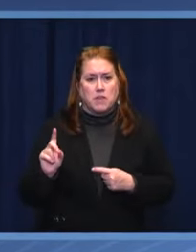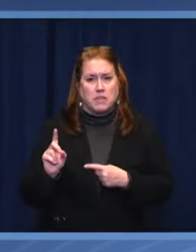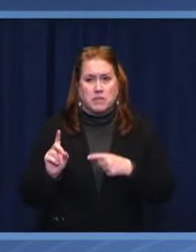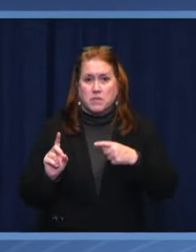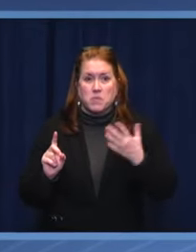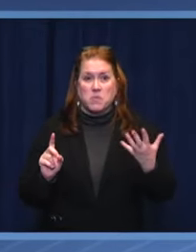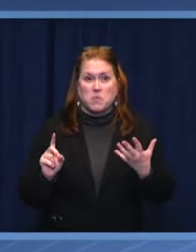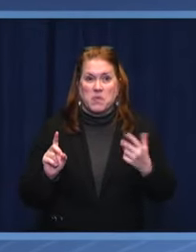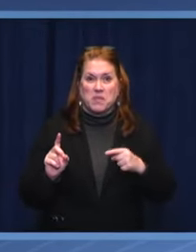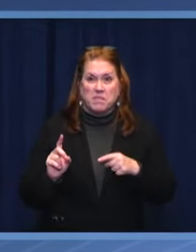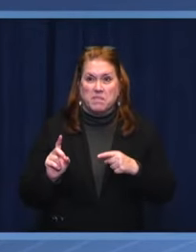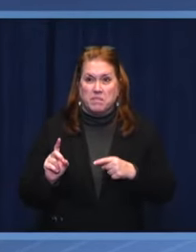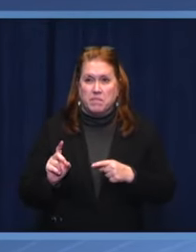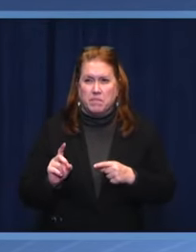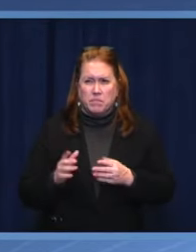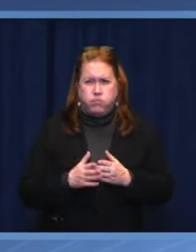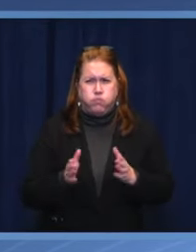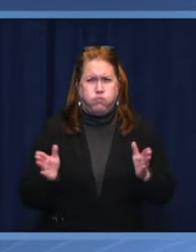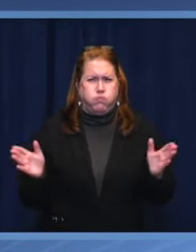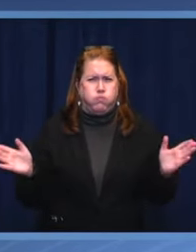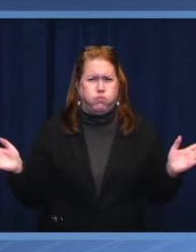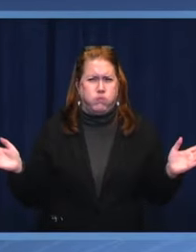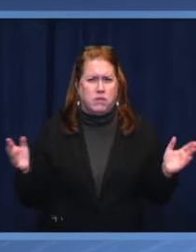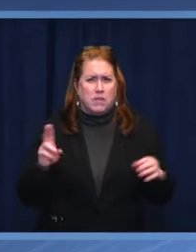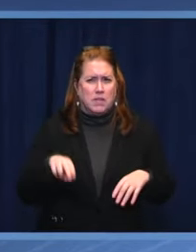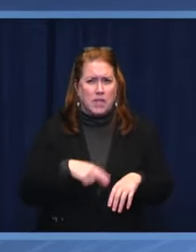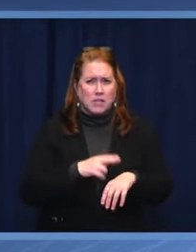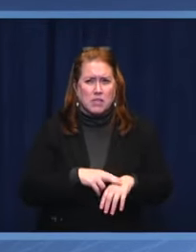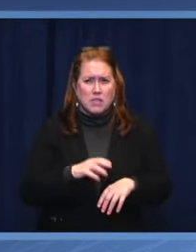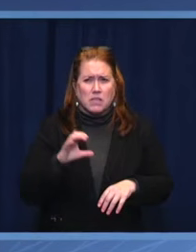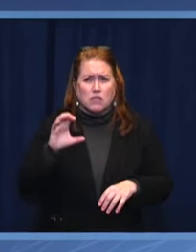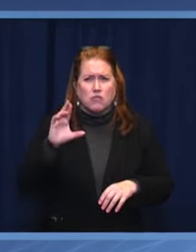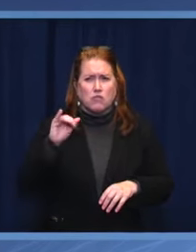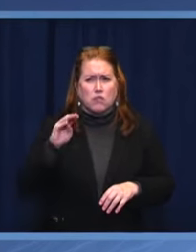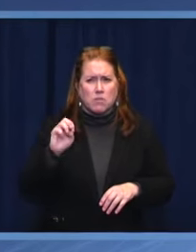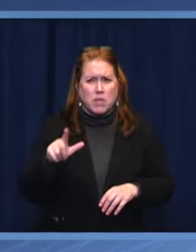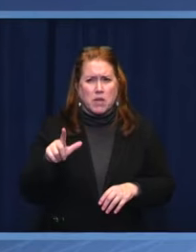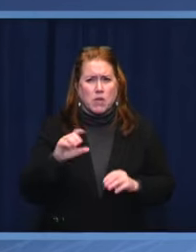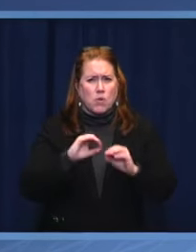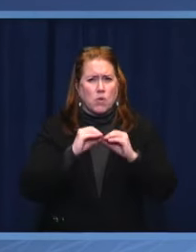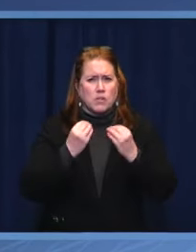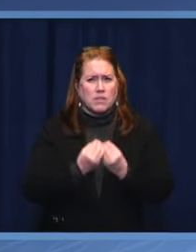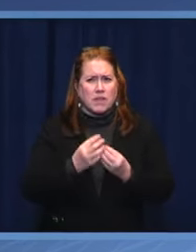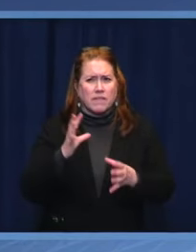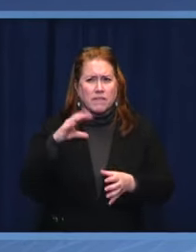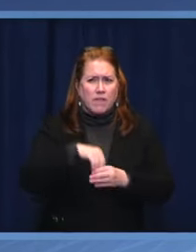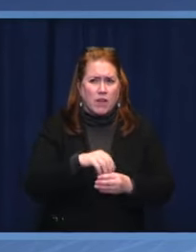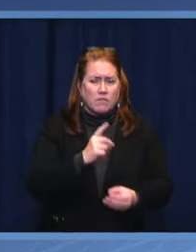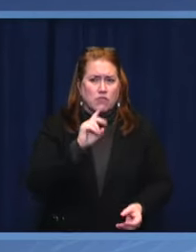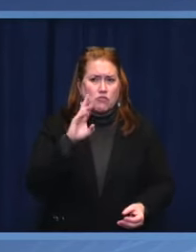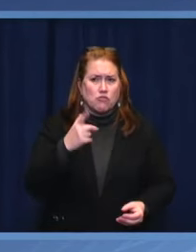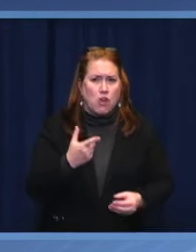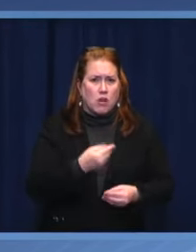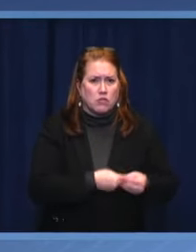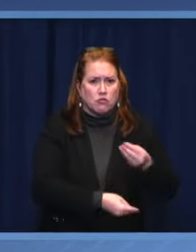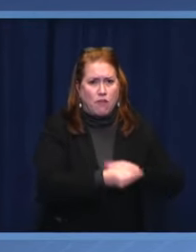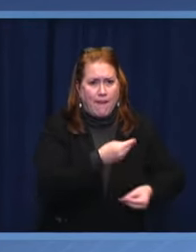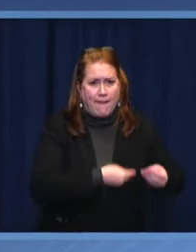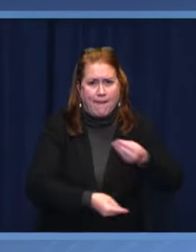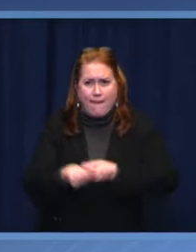scope of international or criminal organizations involved in drug trafficking, human trafficking,